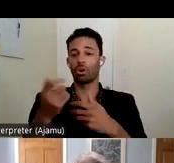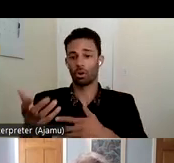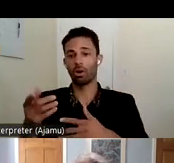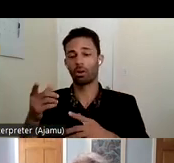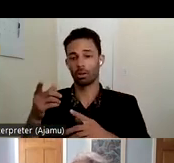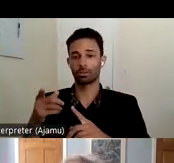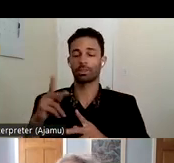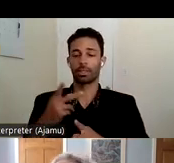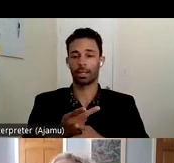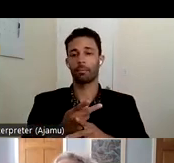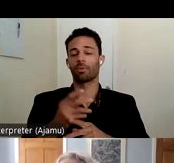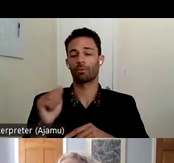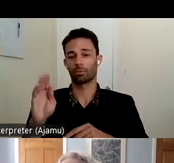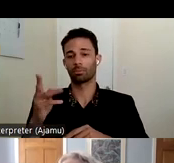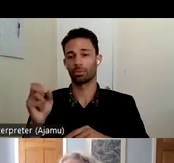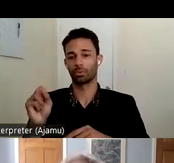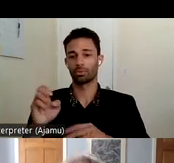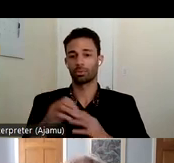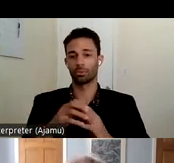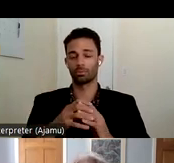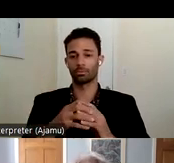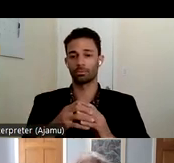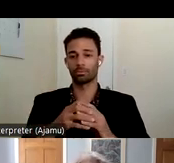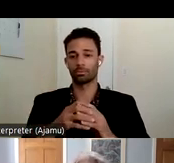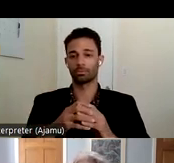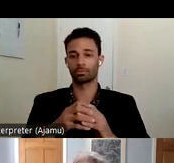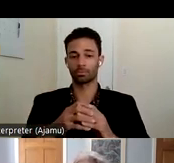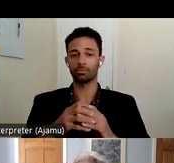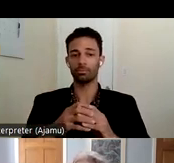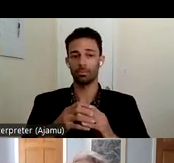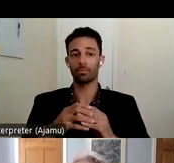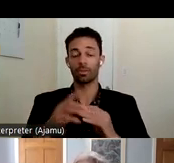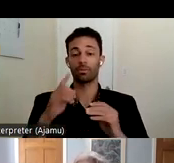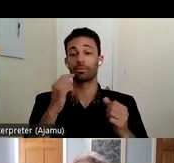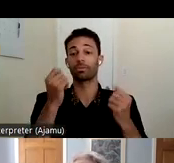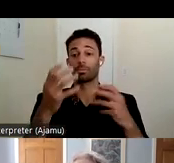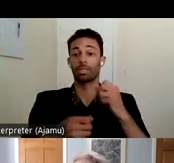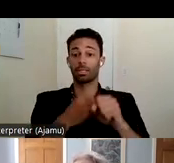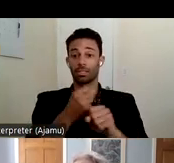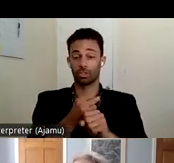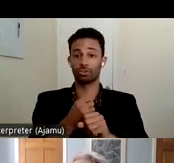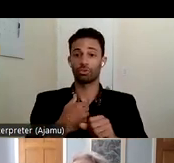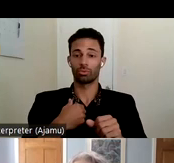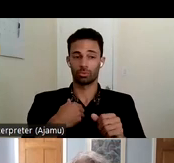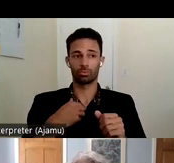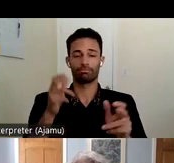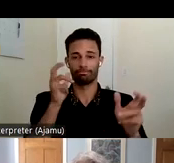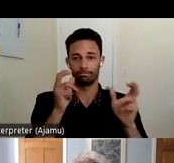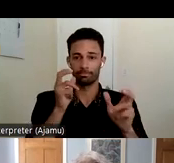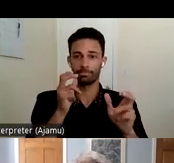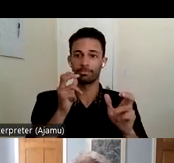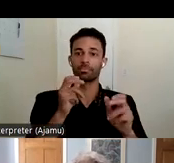our researchers in elder abuse have been telling us for many years that one of the strongest predictors of abuse is social